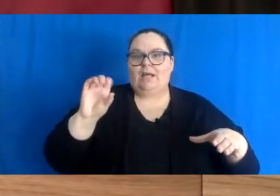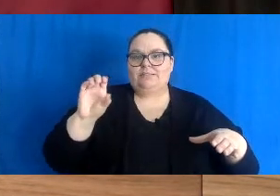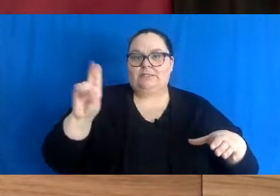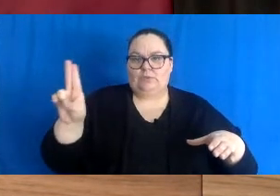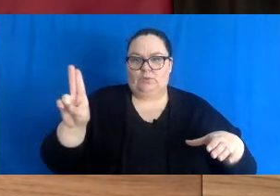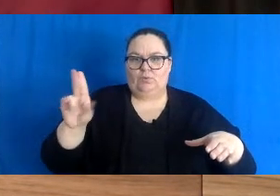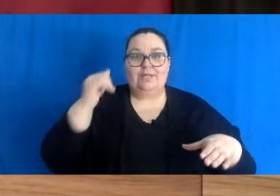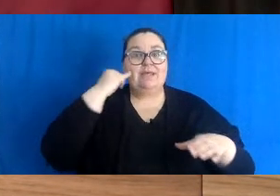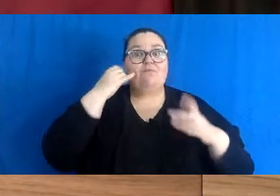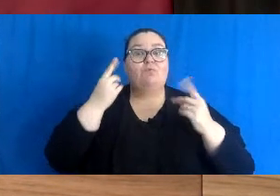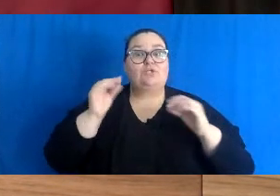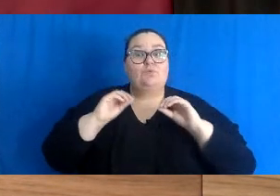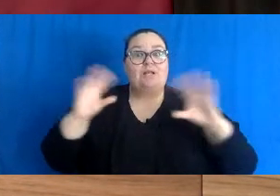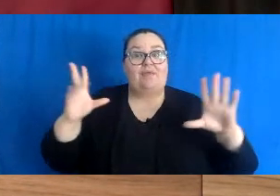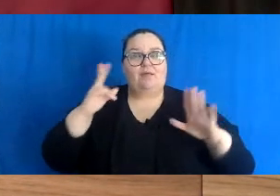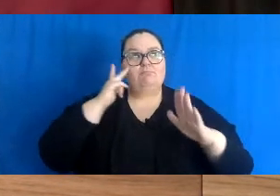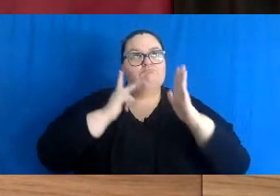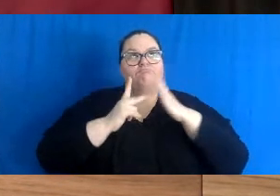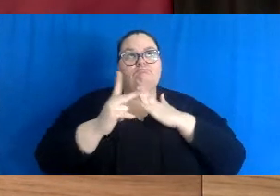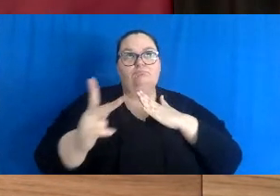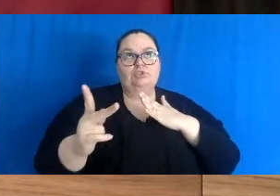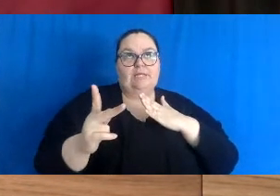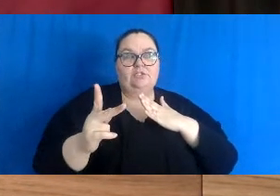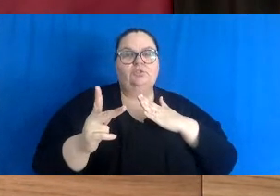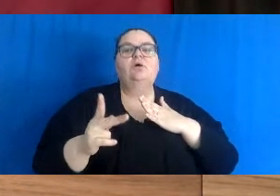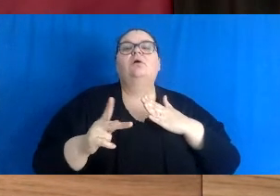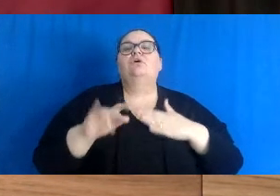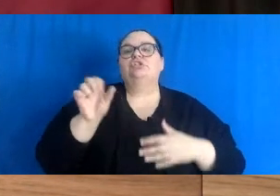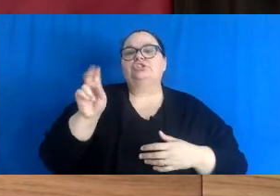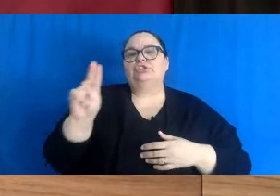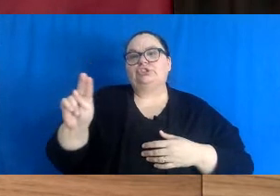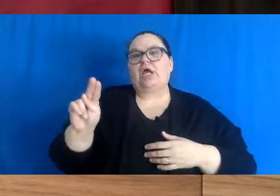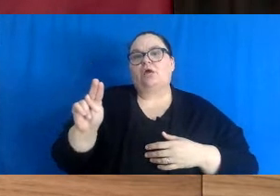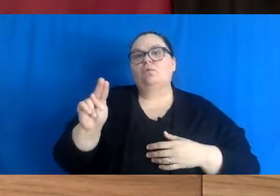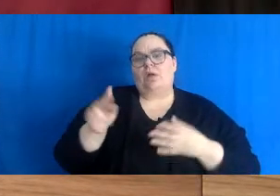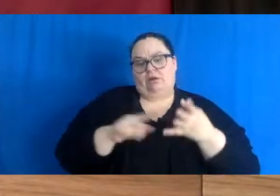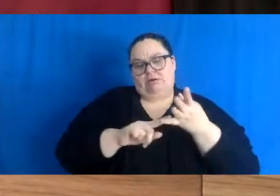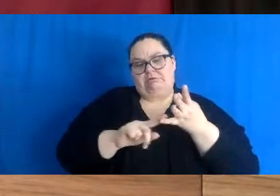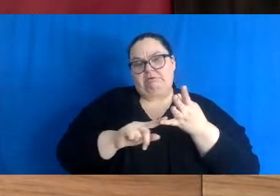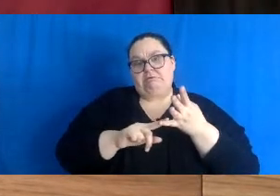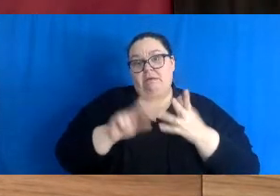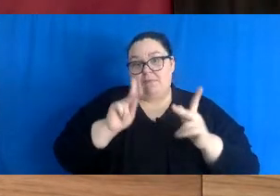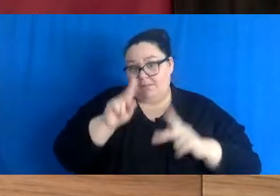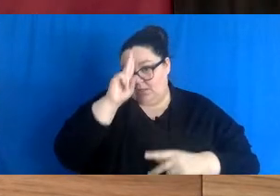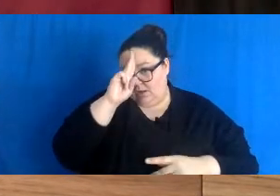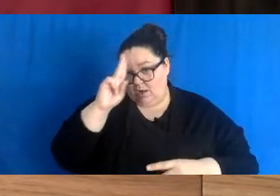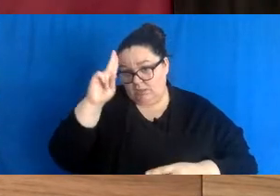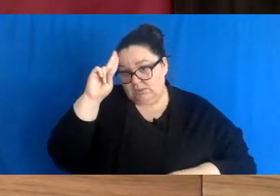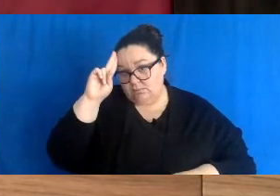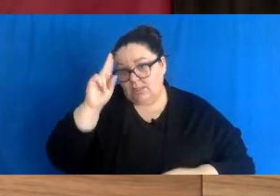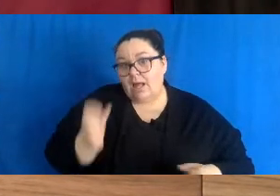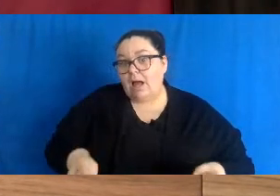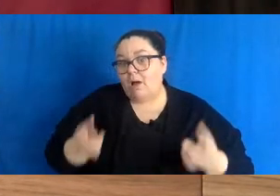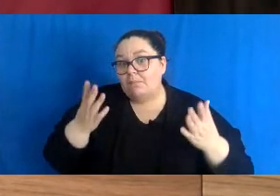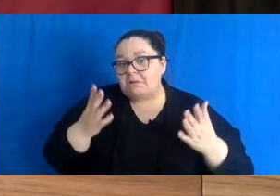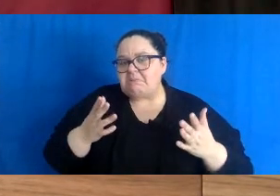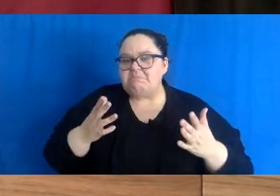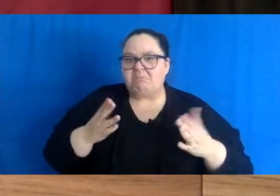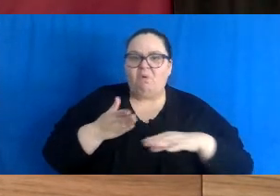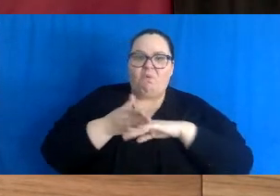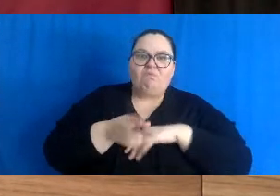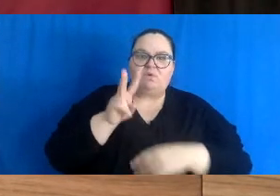our projections show that by the end of this month, the number of hospitalized COVID-19 cases in our hospitals could pass 200.